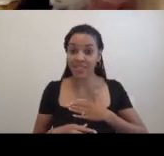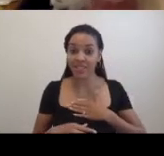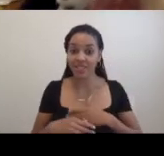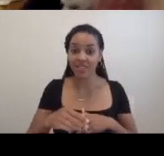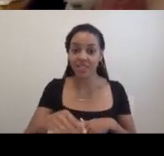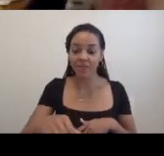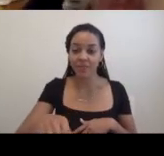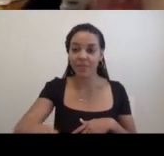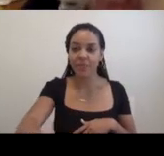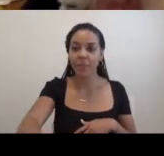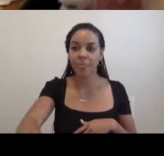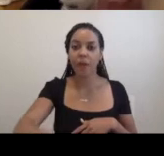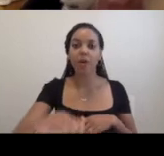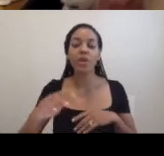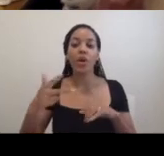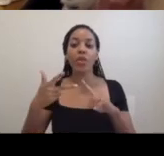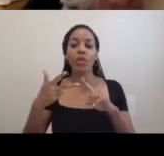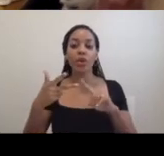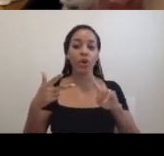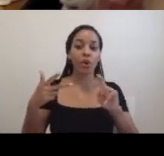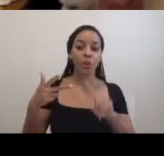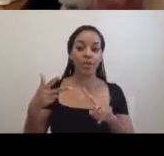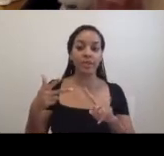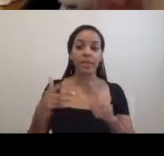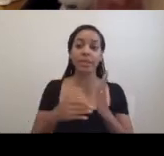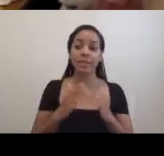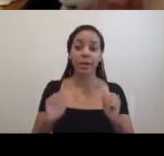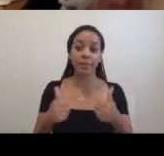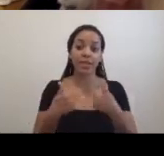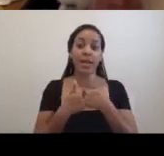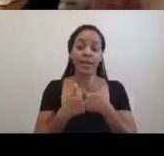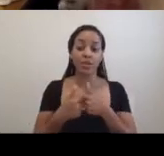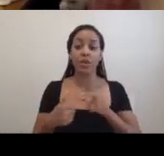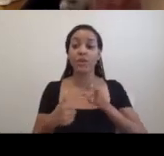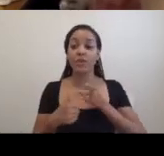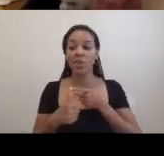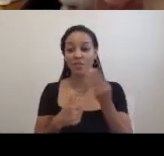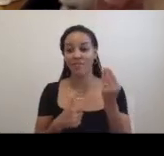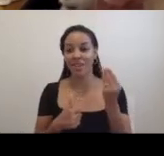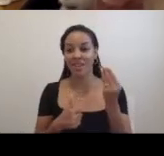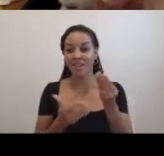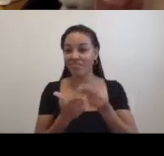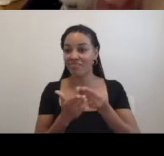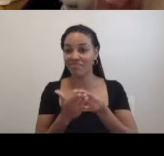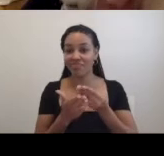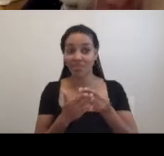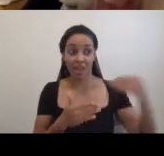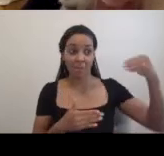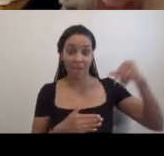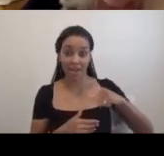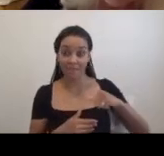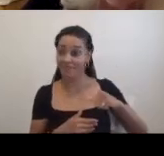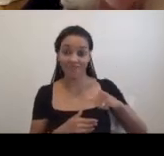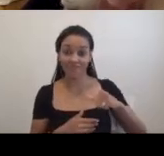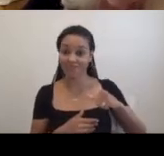Question three, hard challenges. One, money. I wasn't paid. It was